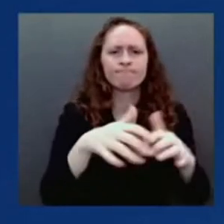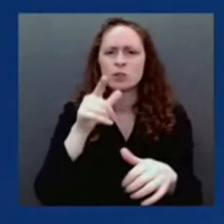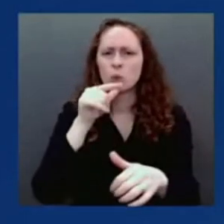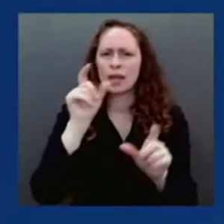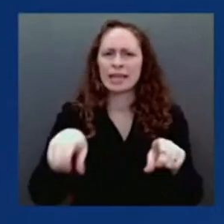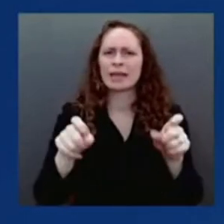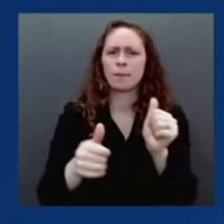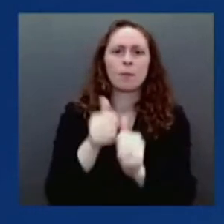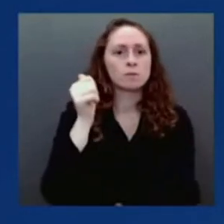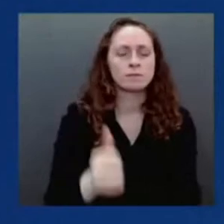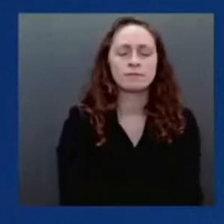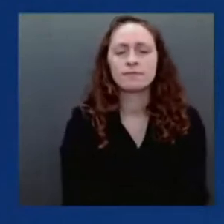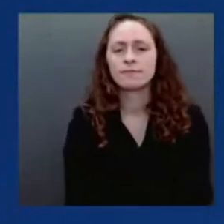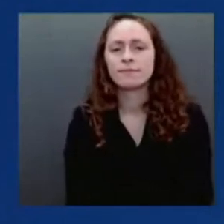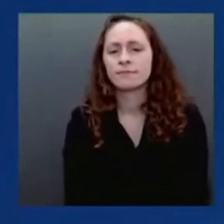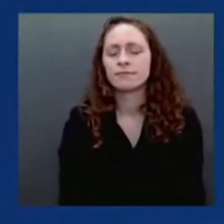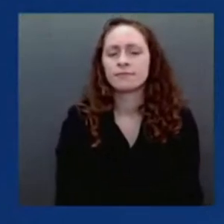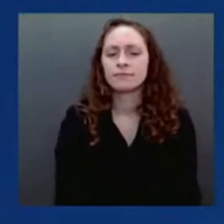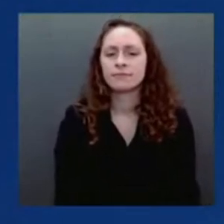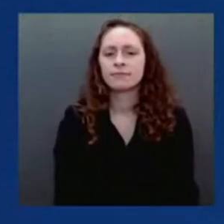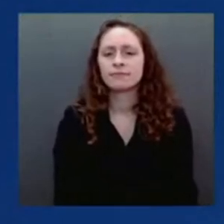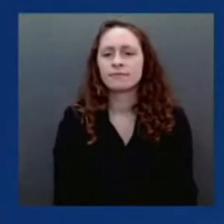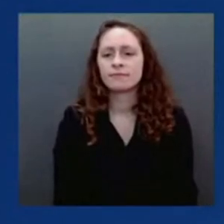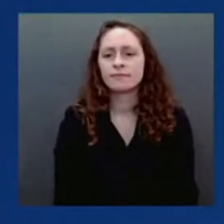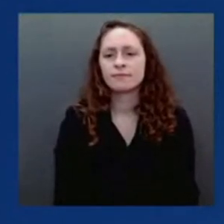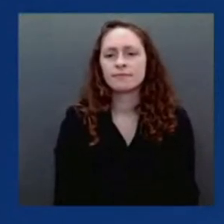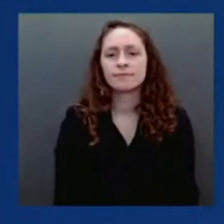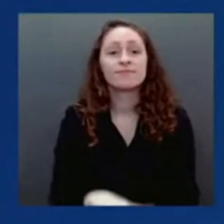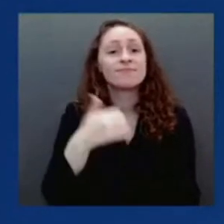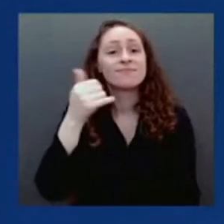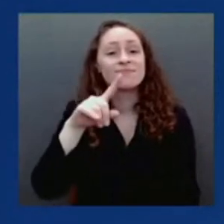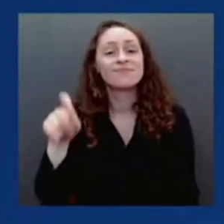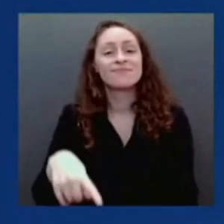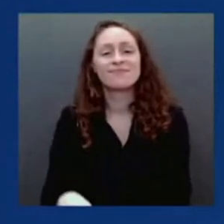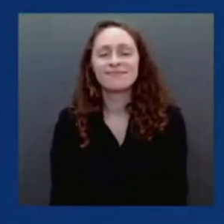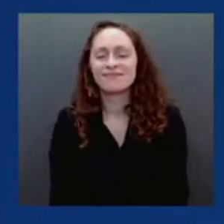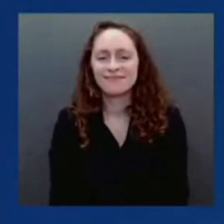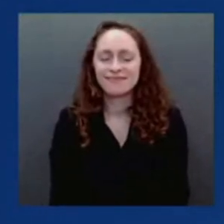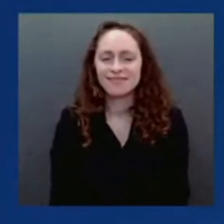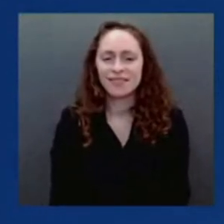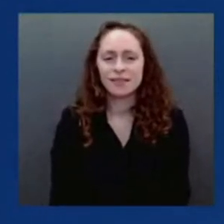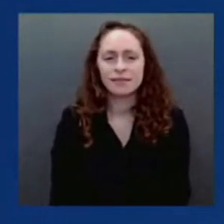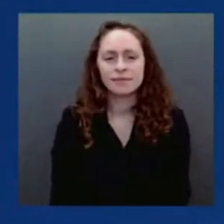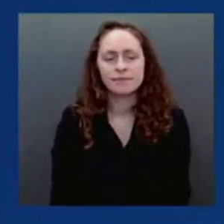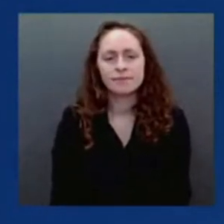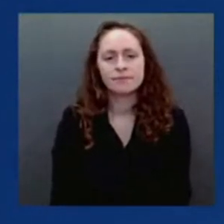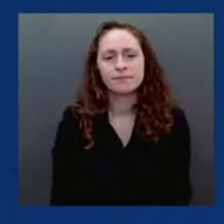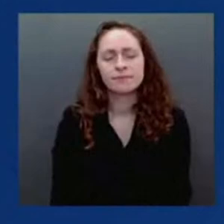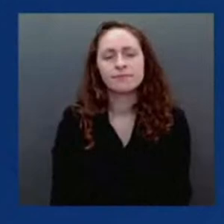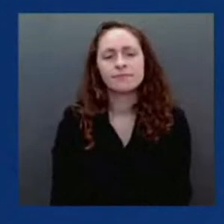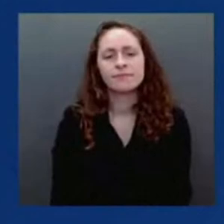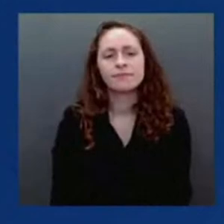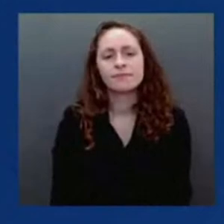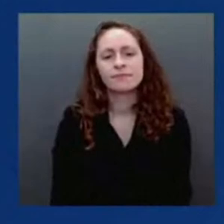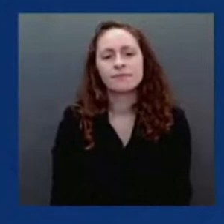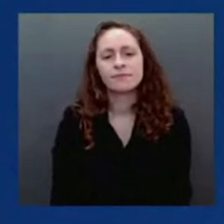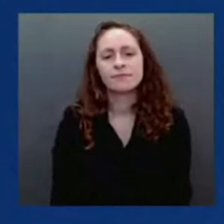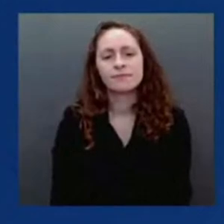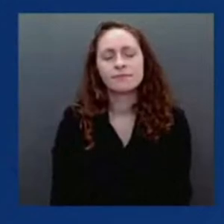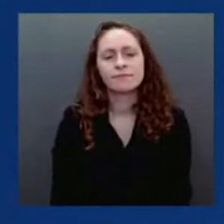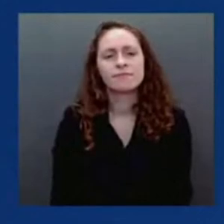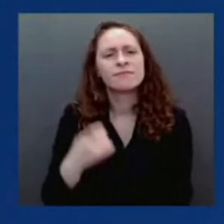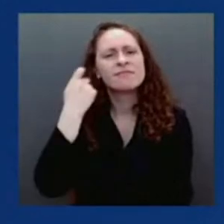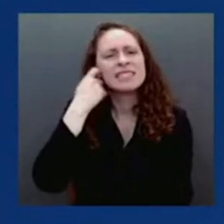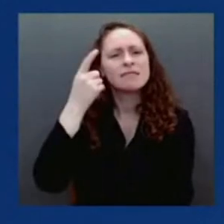Hi there. Thank you very much. Jeff, said last week you might have an update this week on how many orders have been placed for those